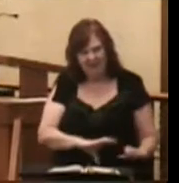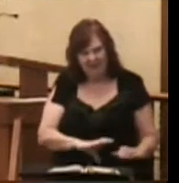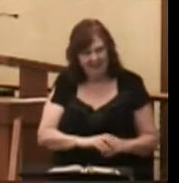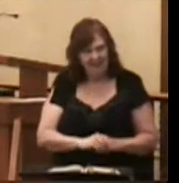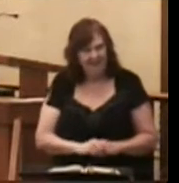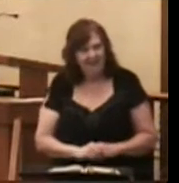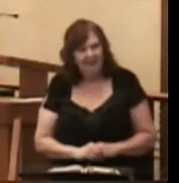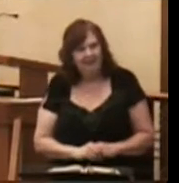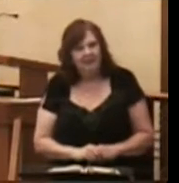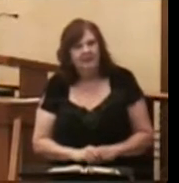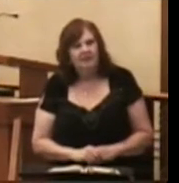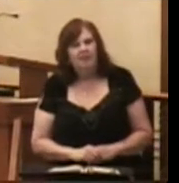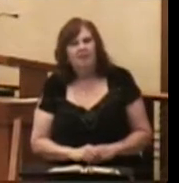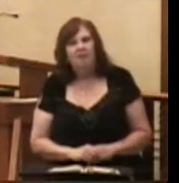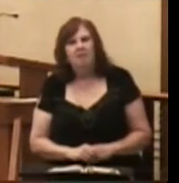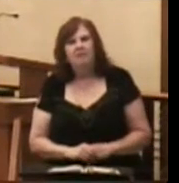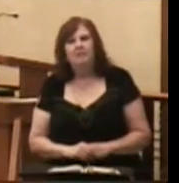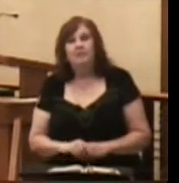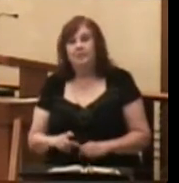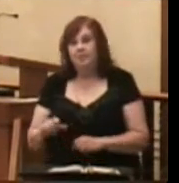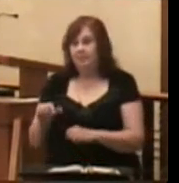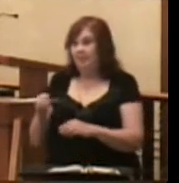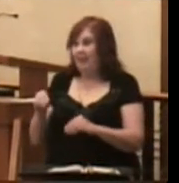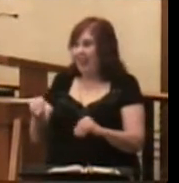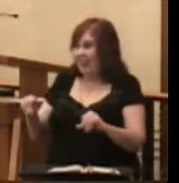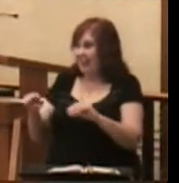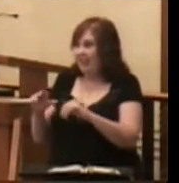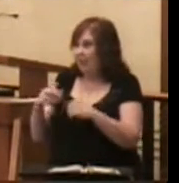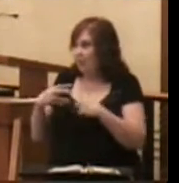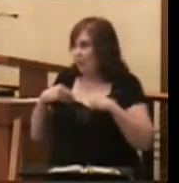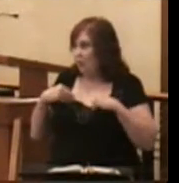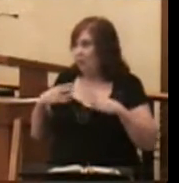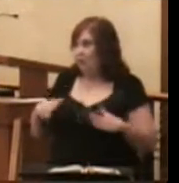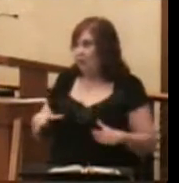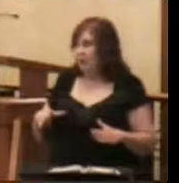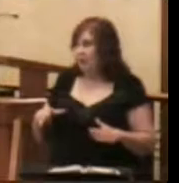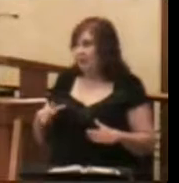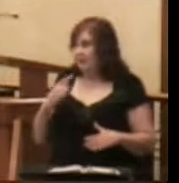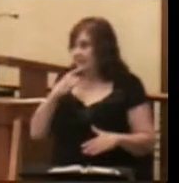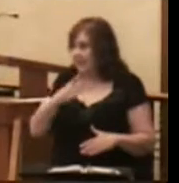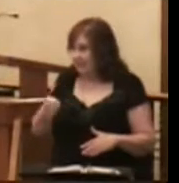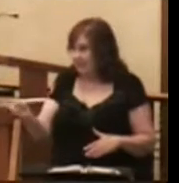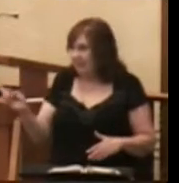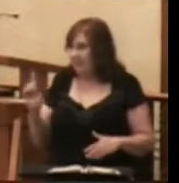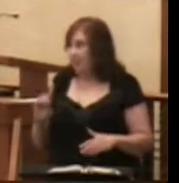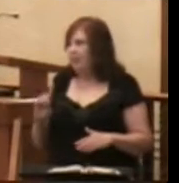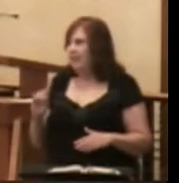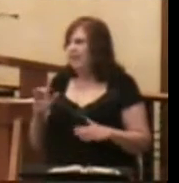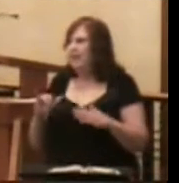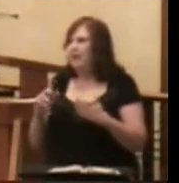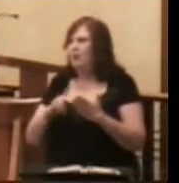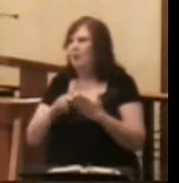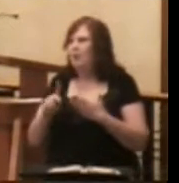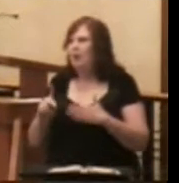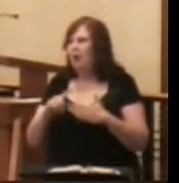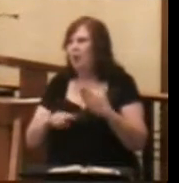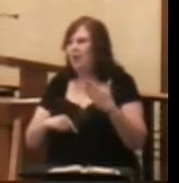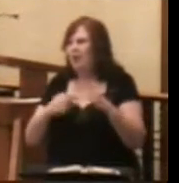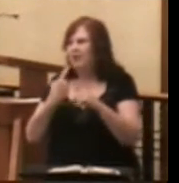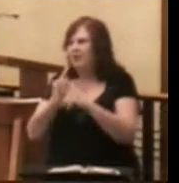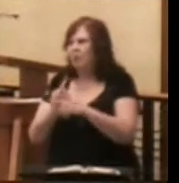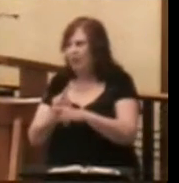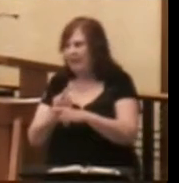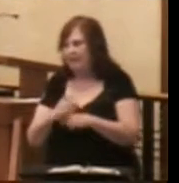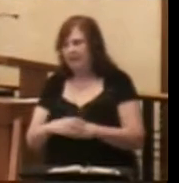In the case of the vineyard, the landowner tells everybody that he will pay whatever is right.